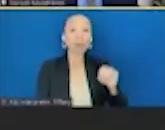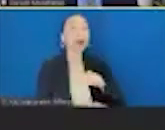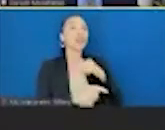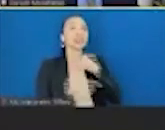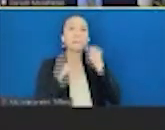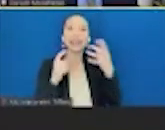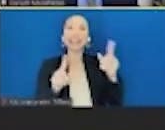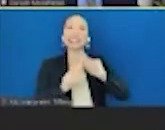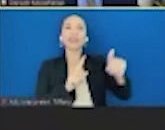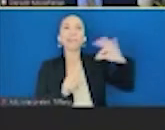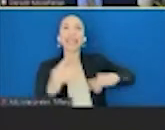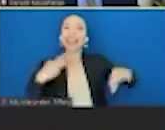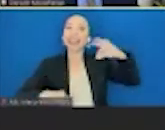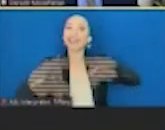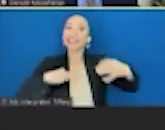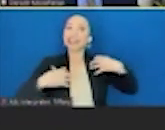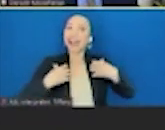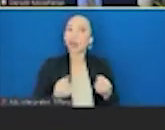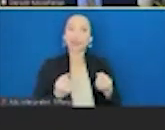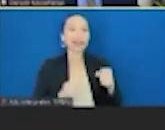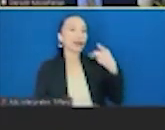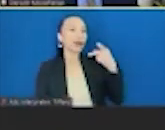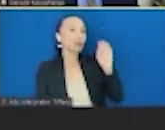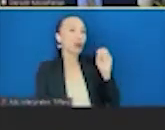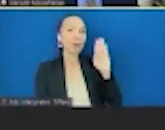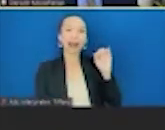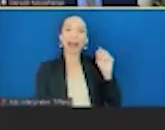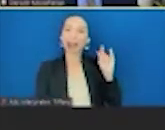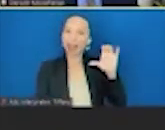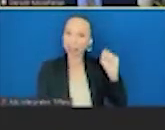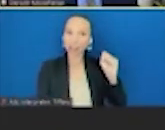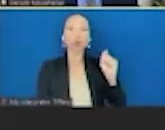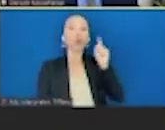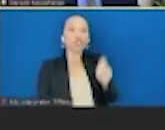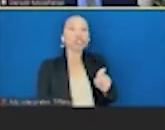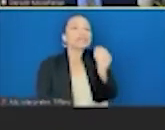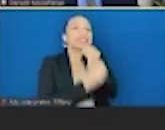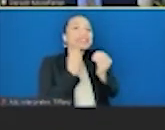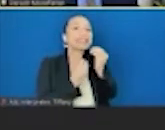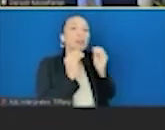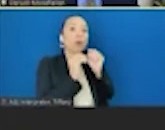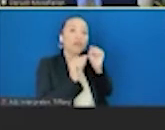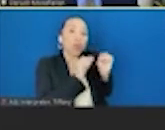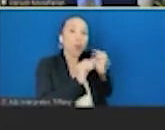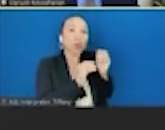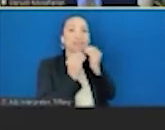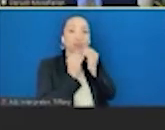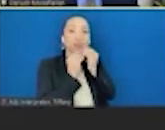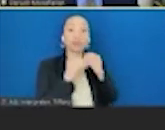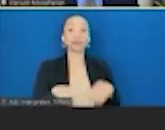These are foods that are protective and we should be increasing to everyone in our communities.